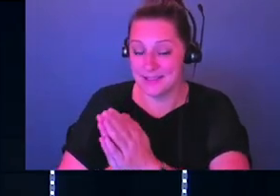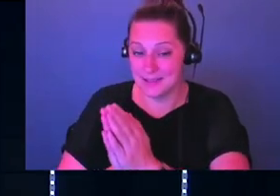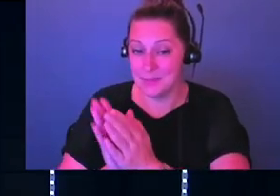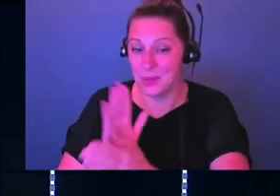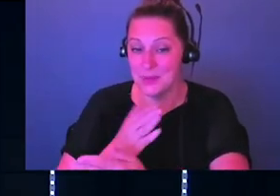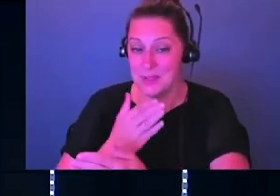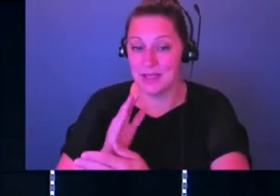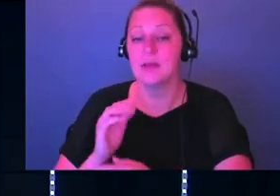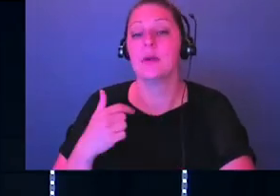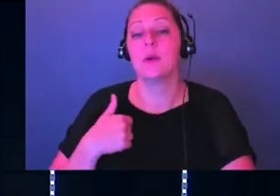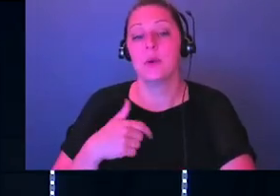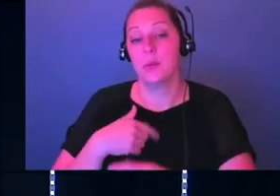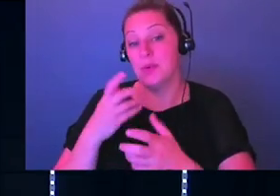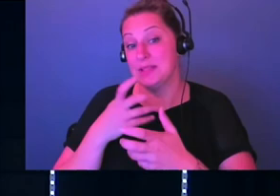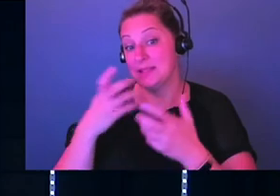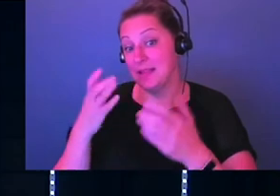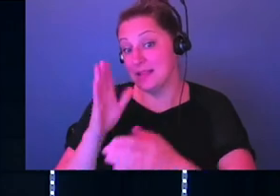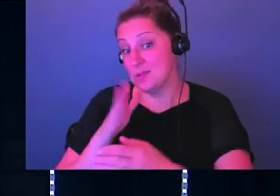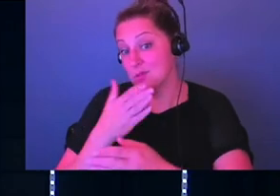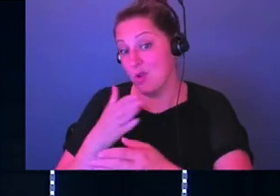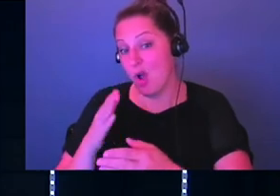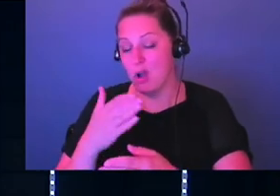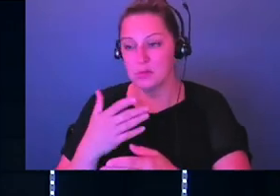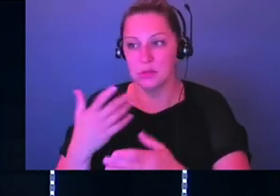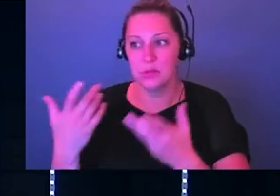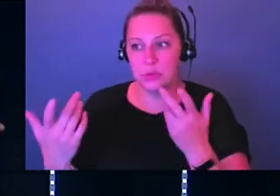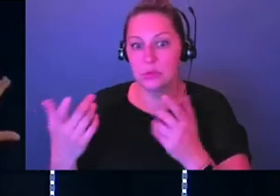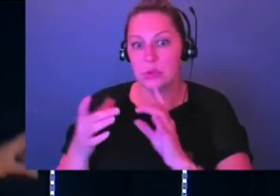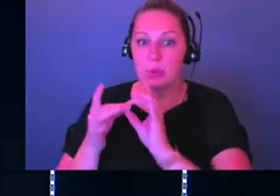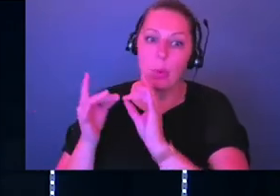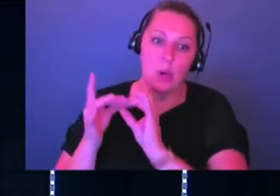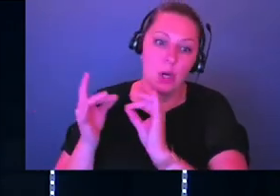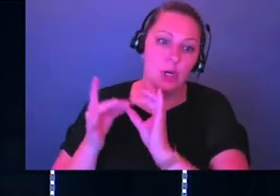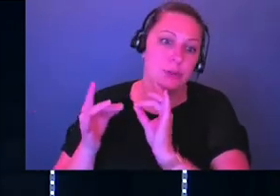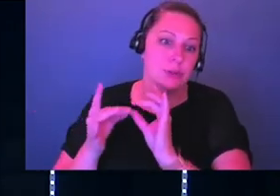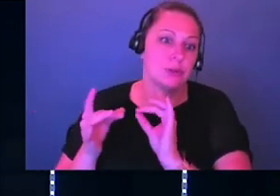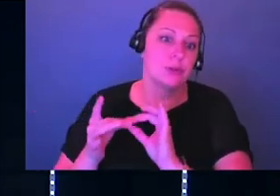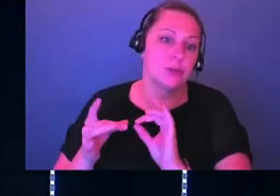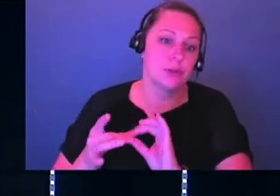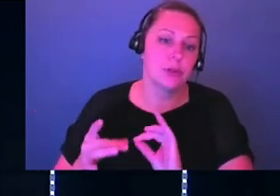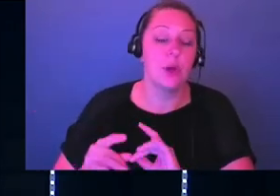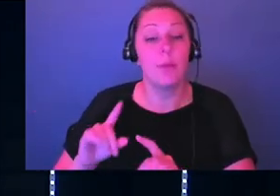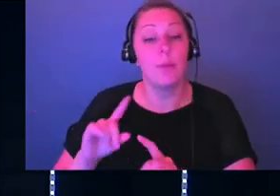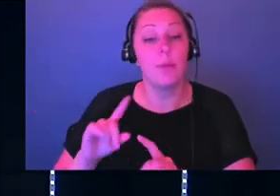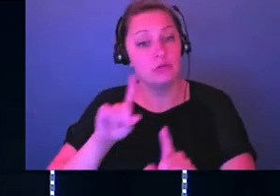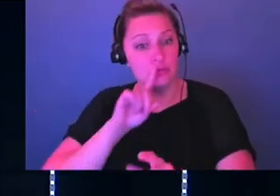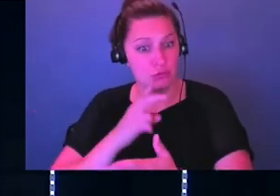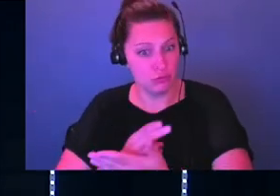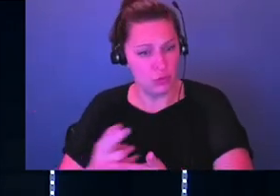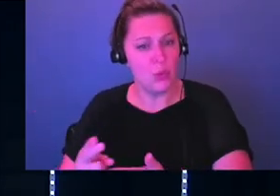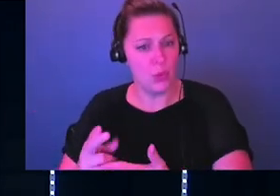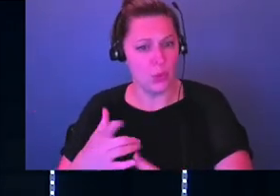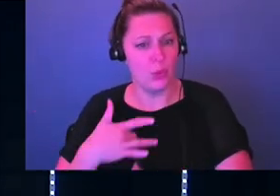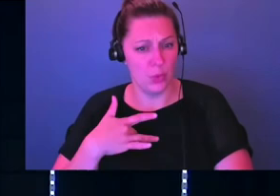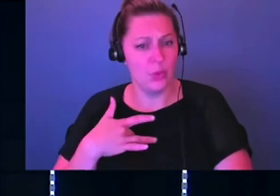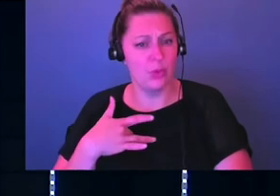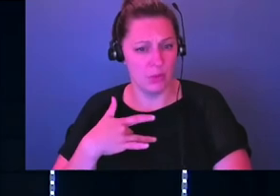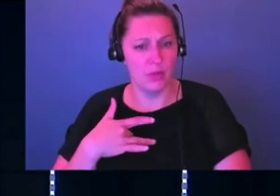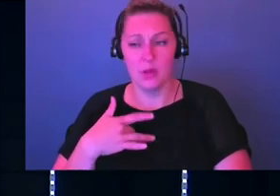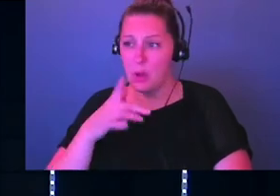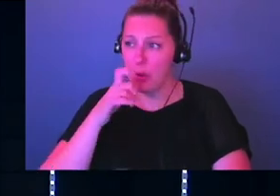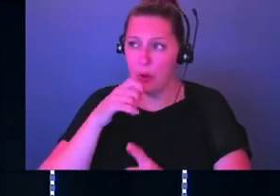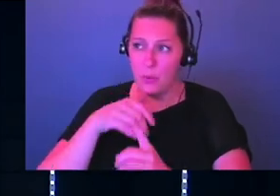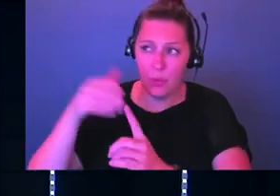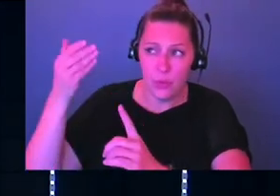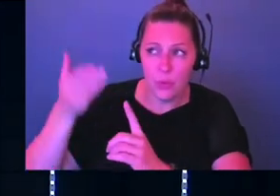music. We sing these songs and we say words. Okay. They're not just random words. They're truth to us, right? About who God is